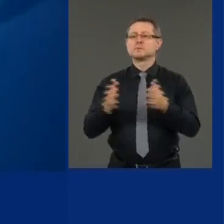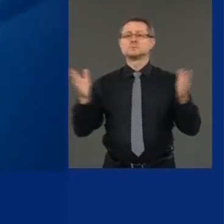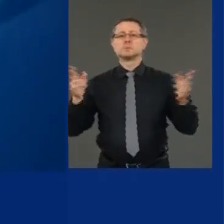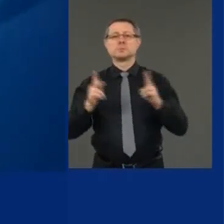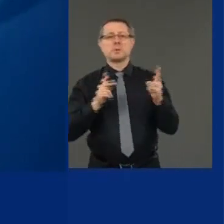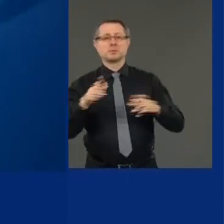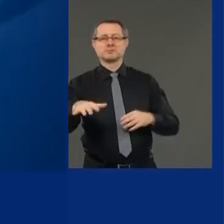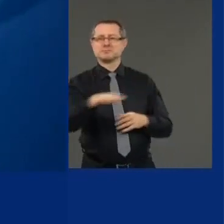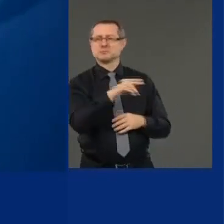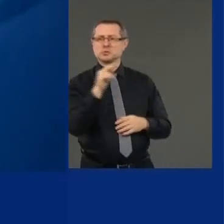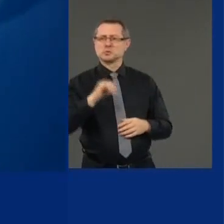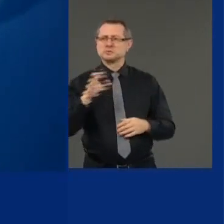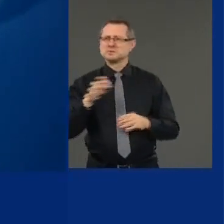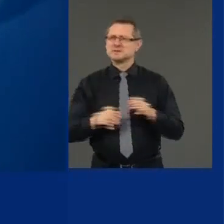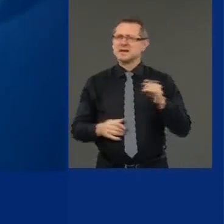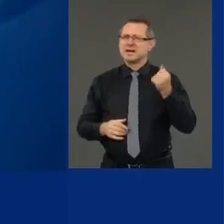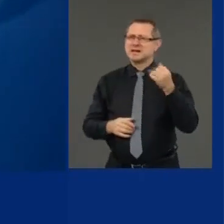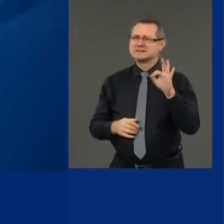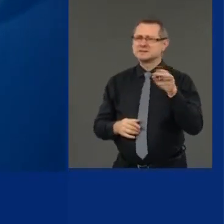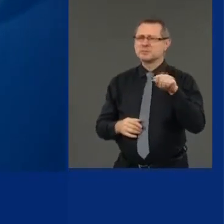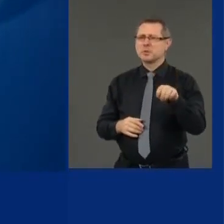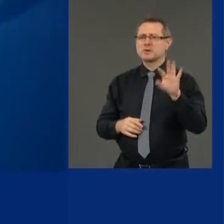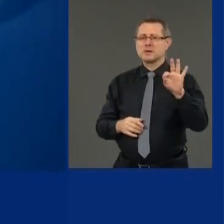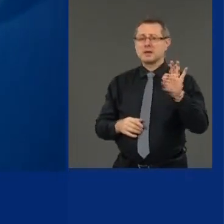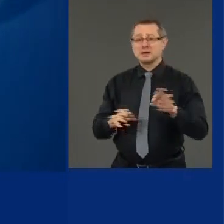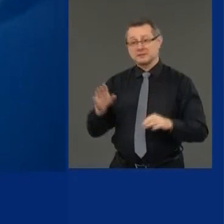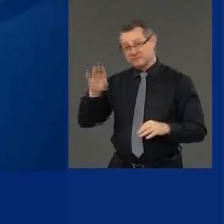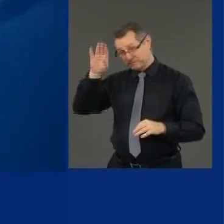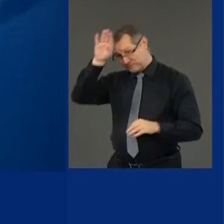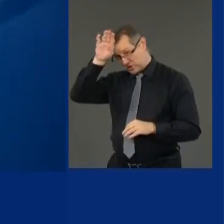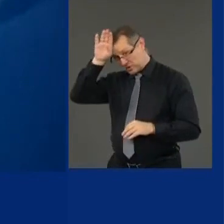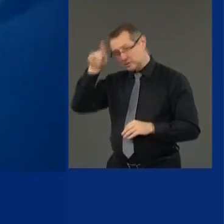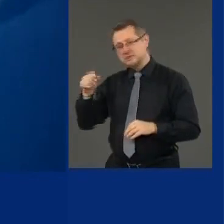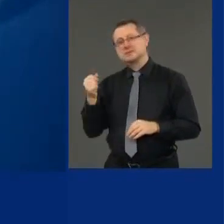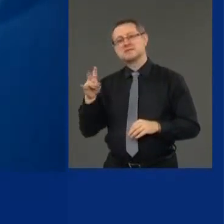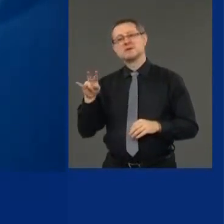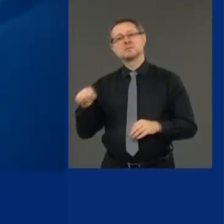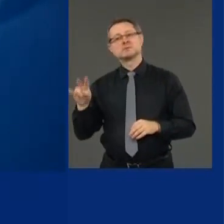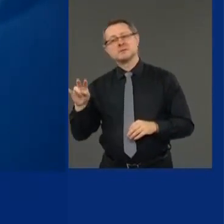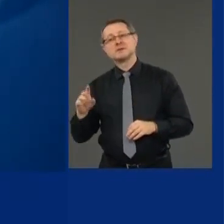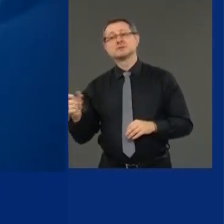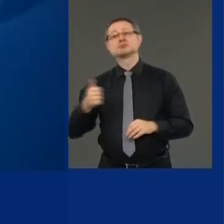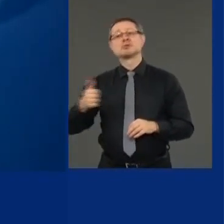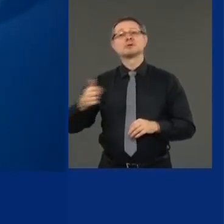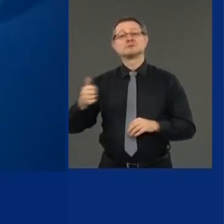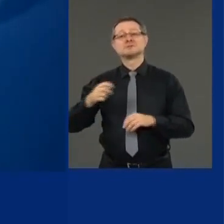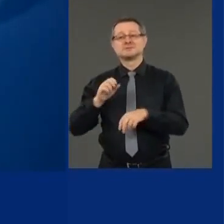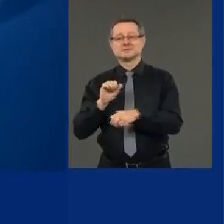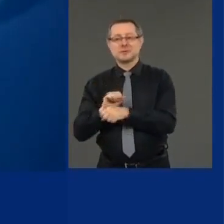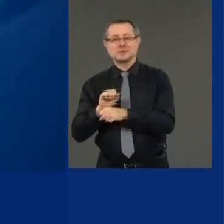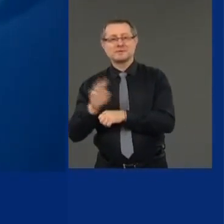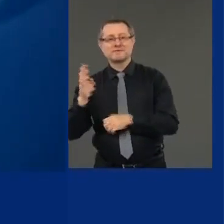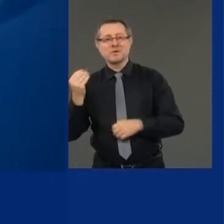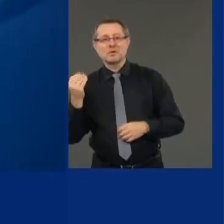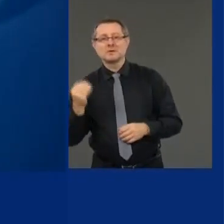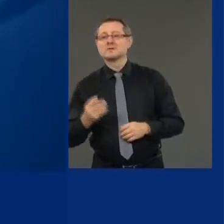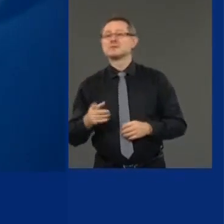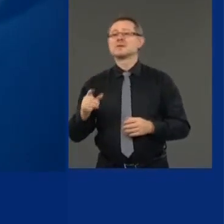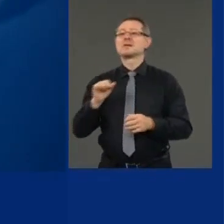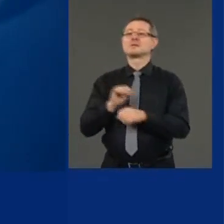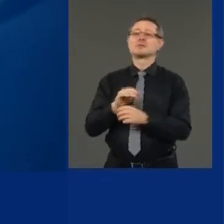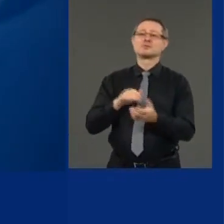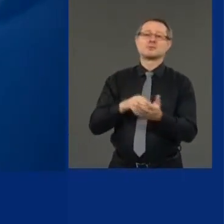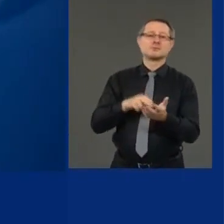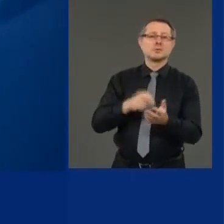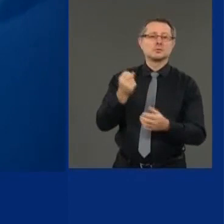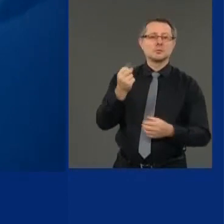.9. Fire department was 17, transit workers 14, healthcare workers 12, NYPD